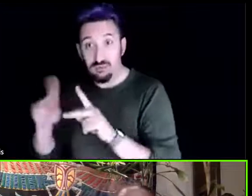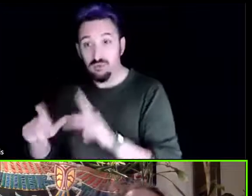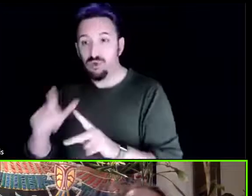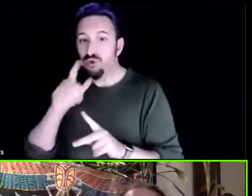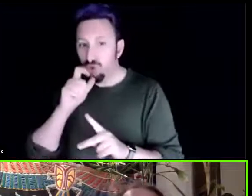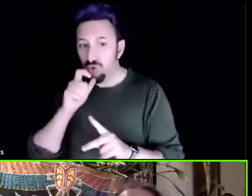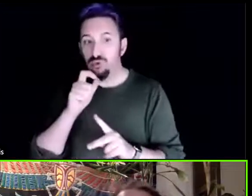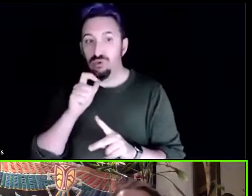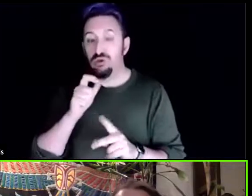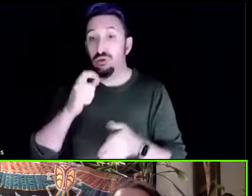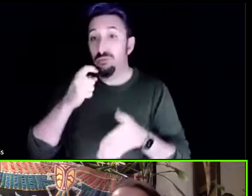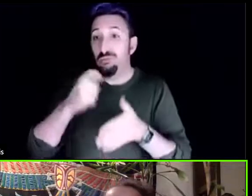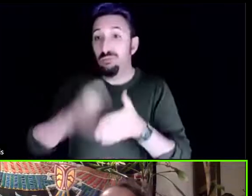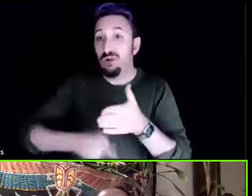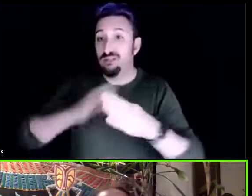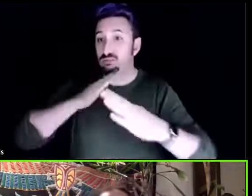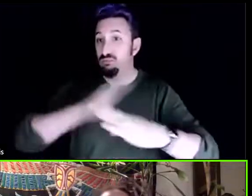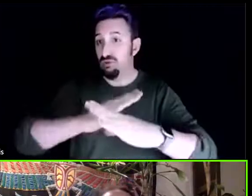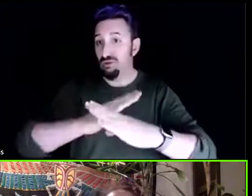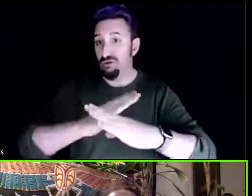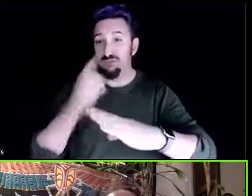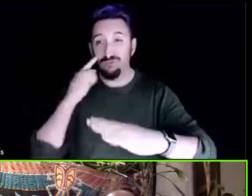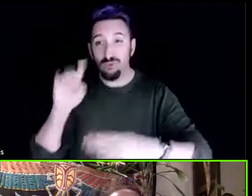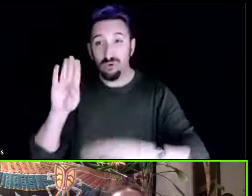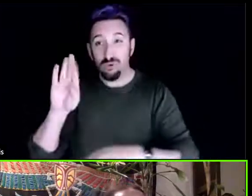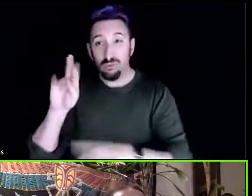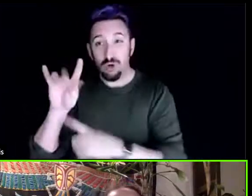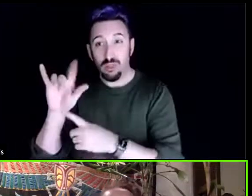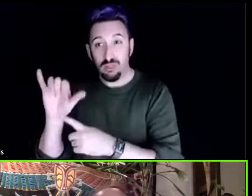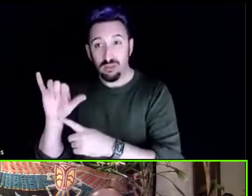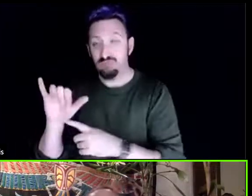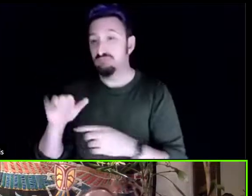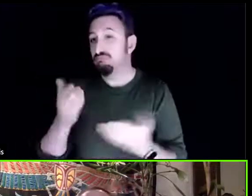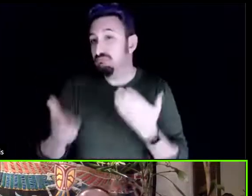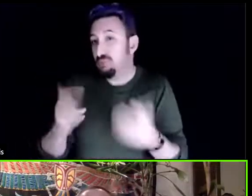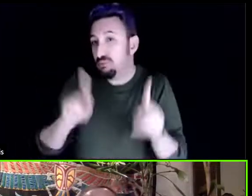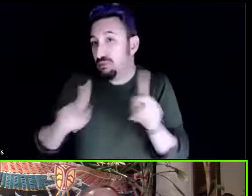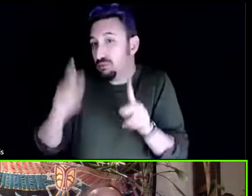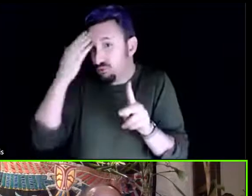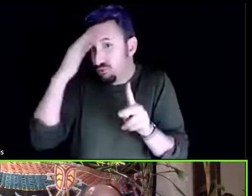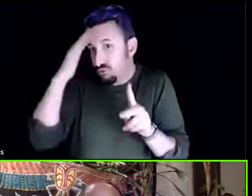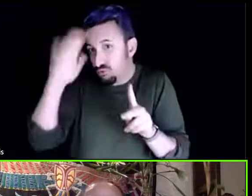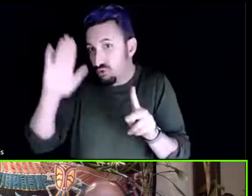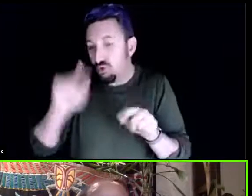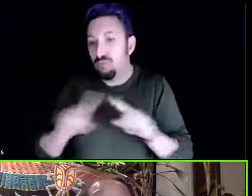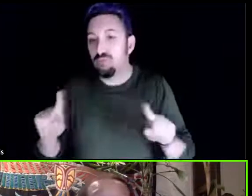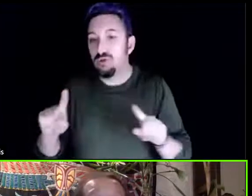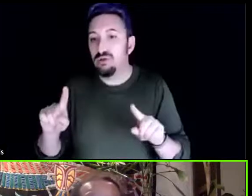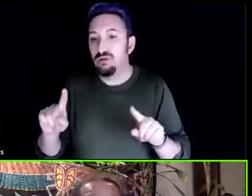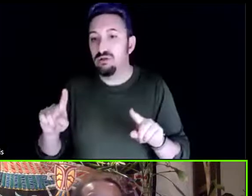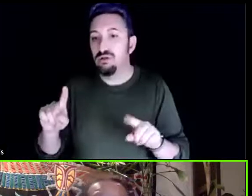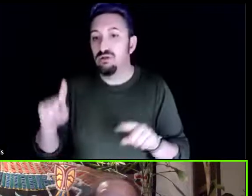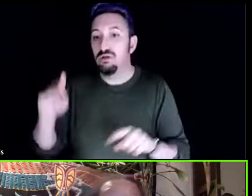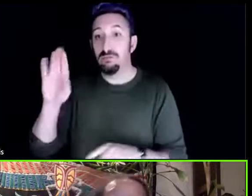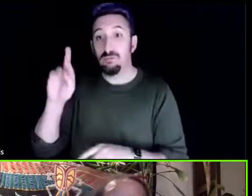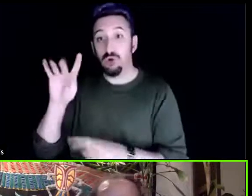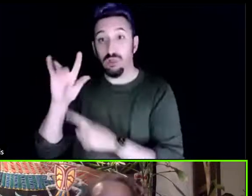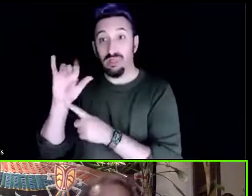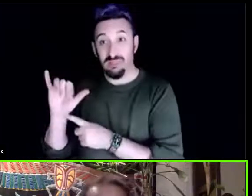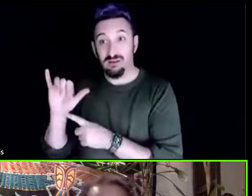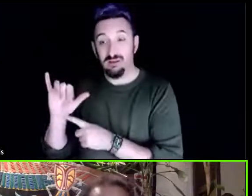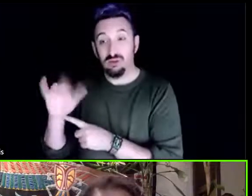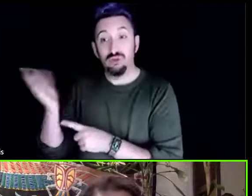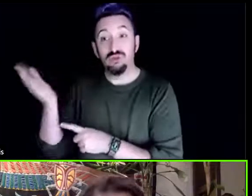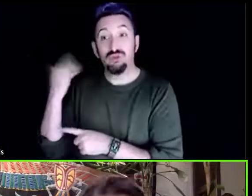of the things that's not known about berkeley is in the 60s with people's park and all of that berkeley's black population was as